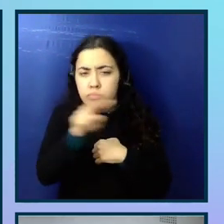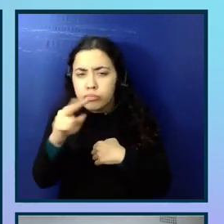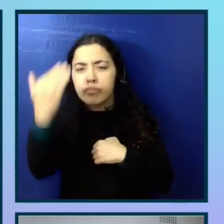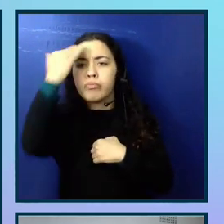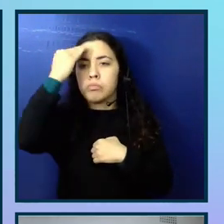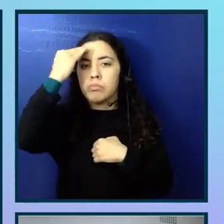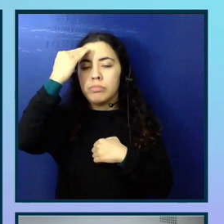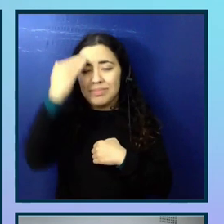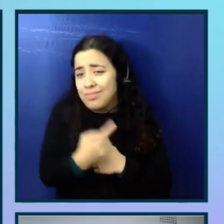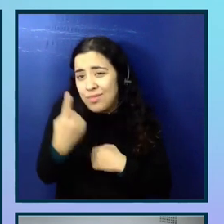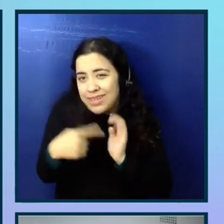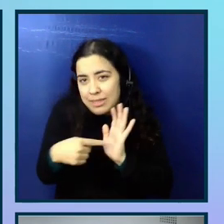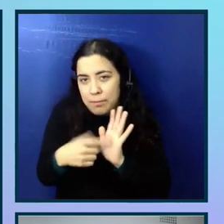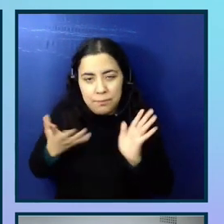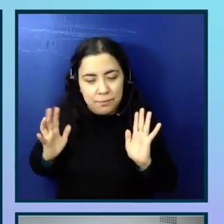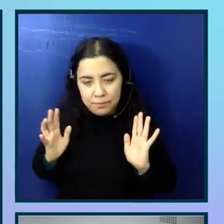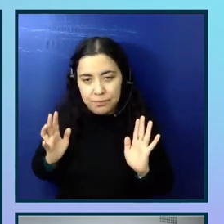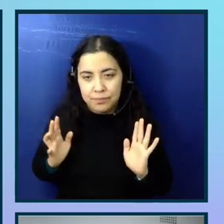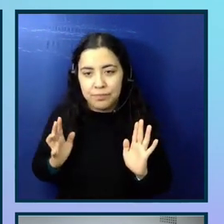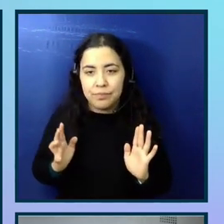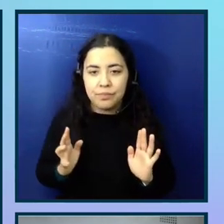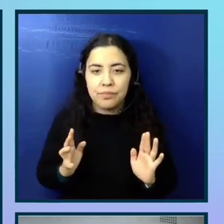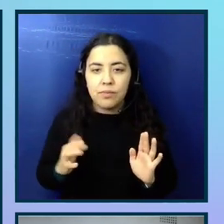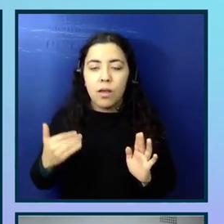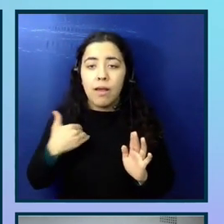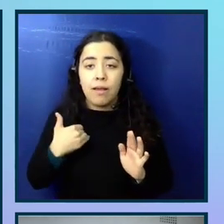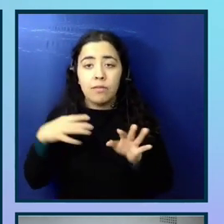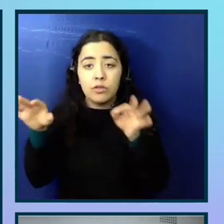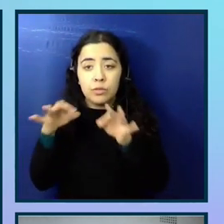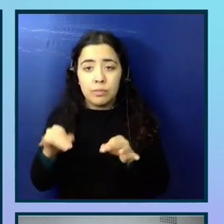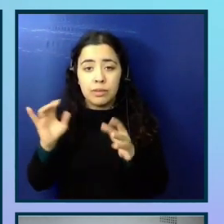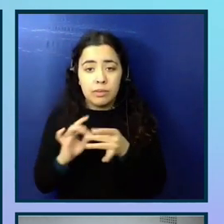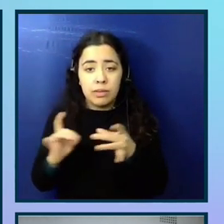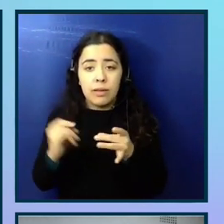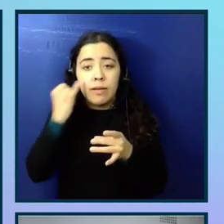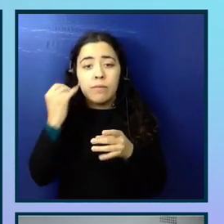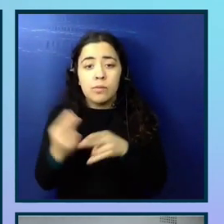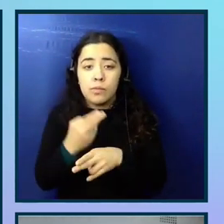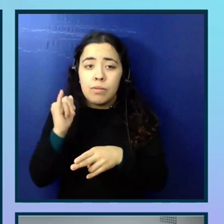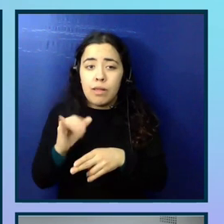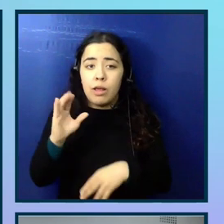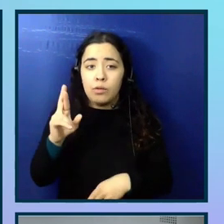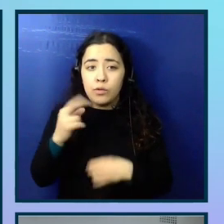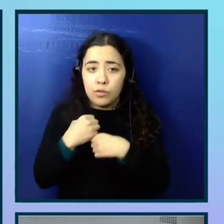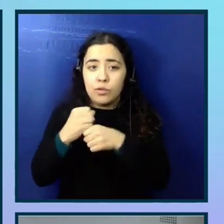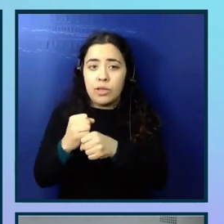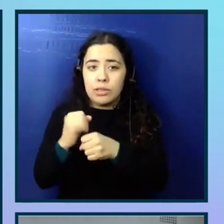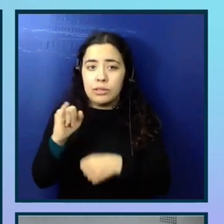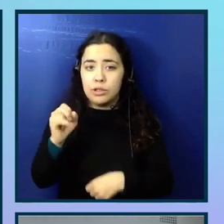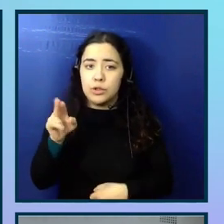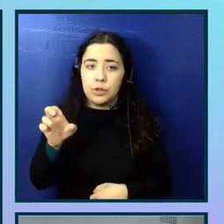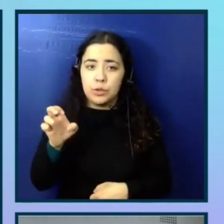only an example. And then we have a description, which says, when using the create issue modal, you're unable to